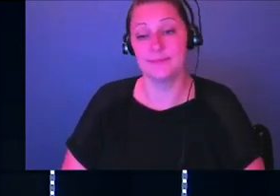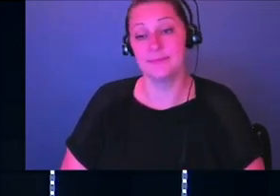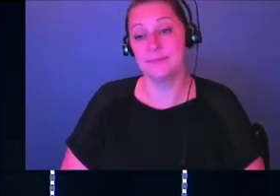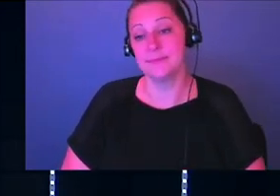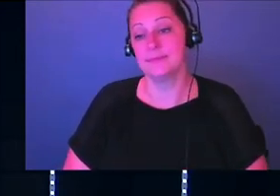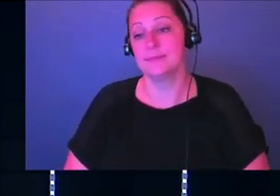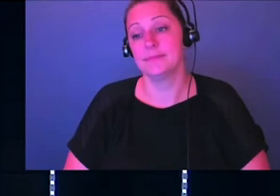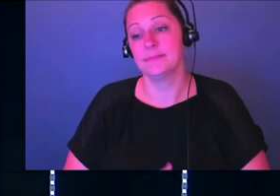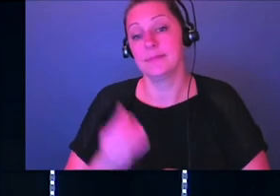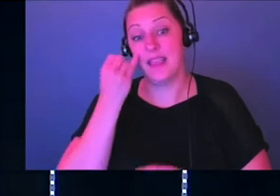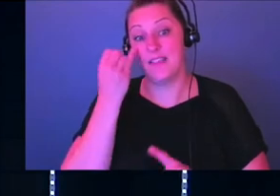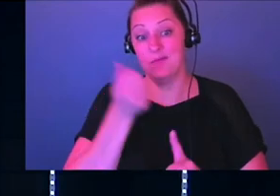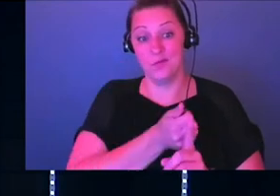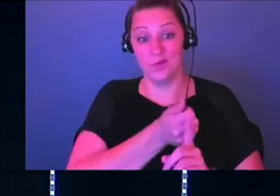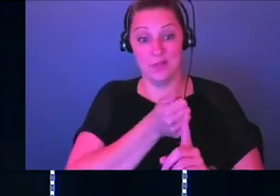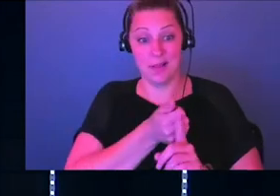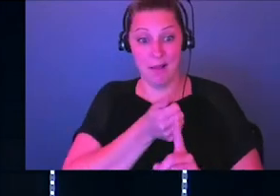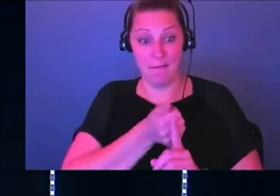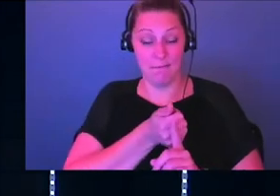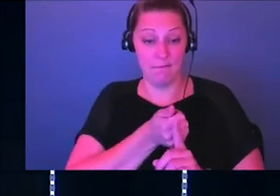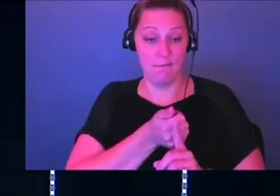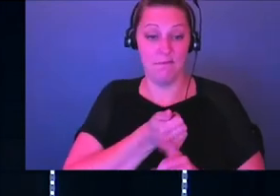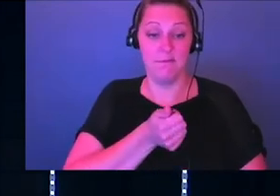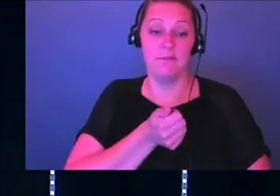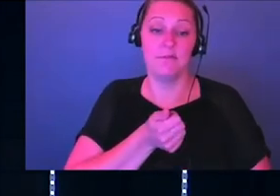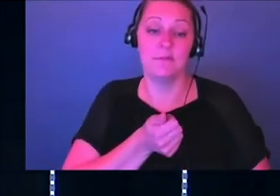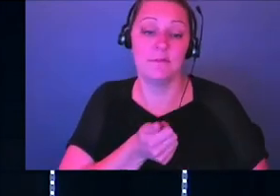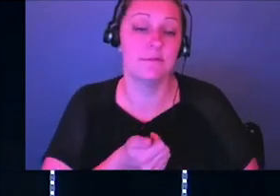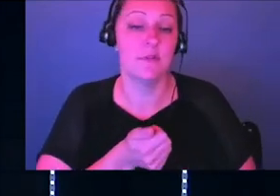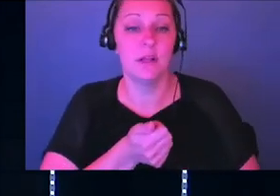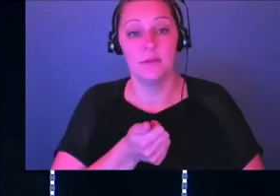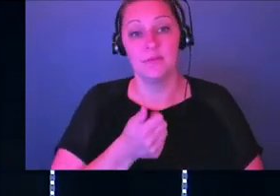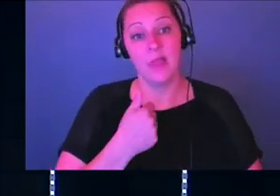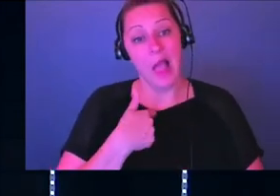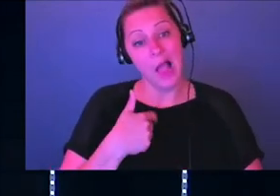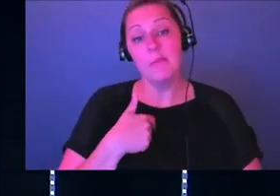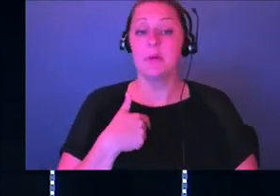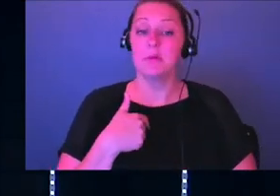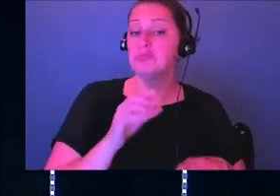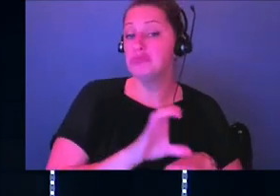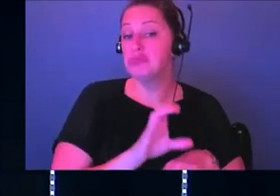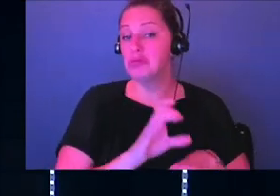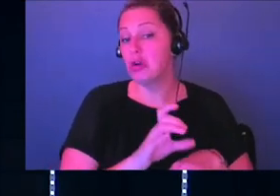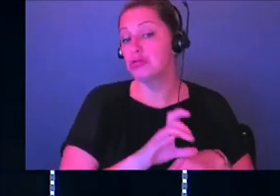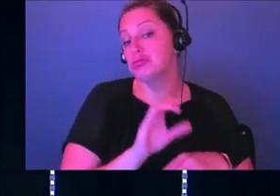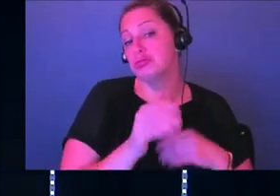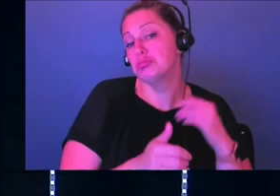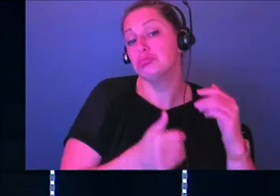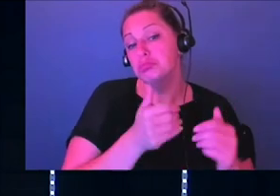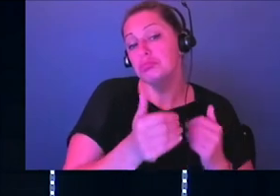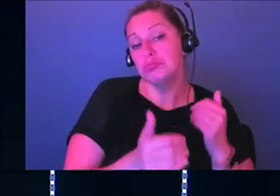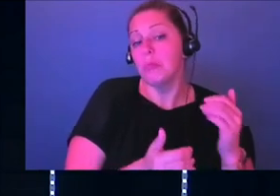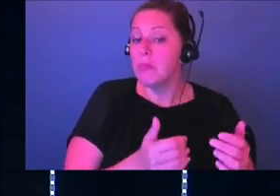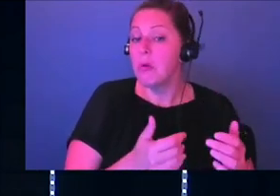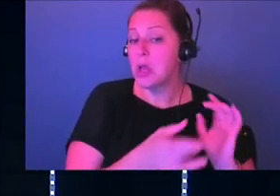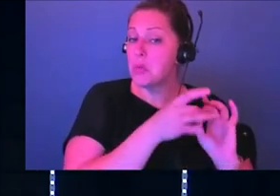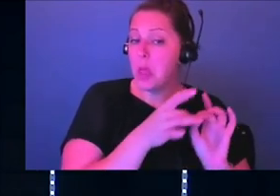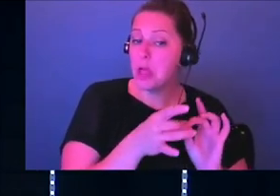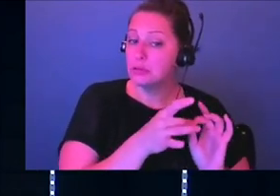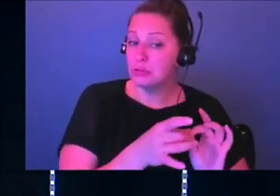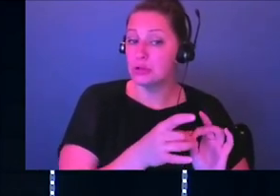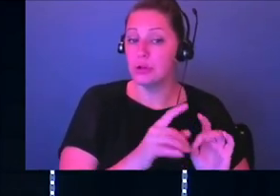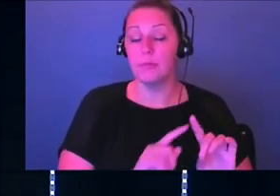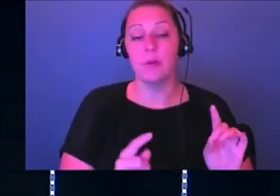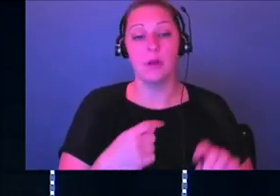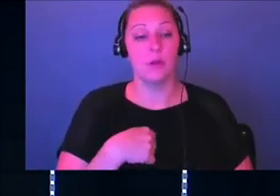where, hey, I feel like, again, I've come to church for a while. I feel like I'm in a walk with Jesus. I'm in a relationship with him. But what we have a